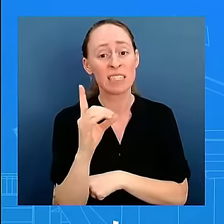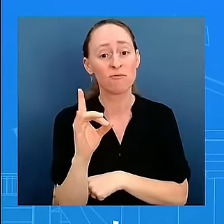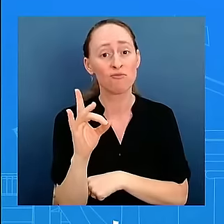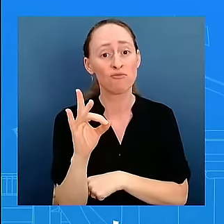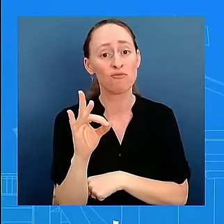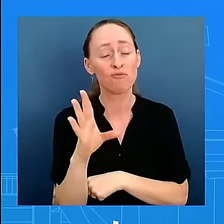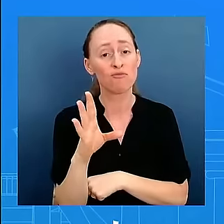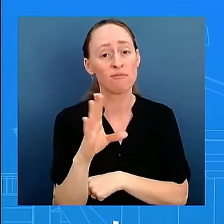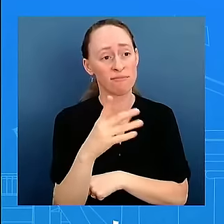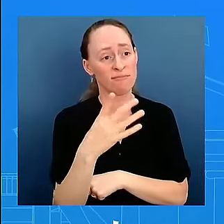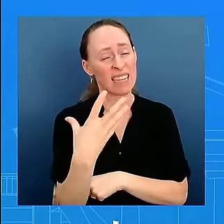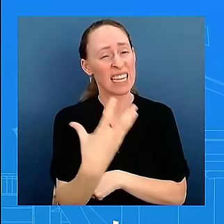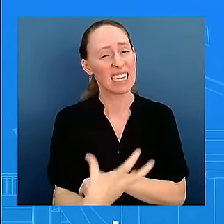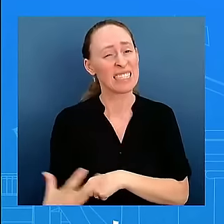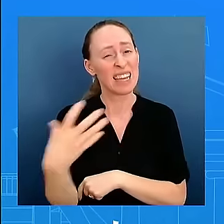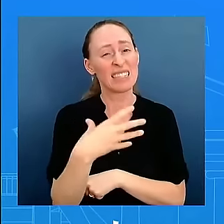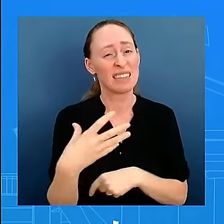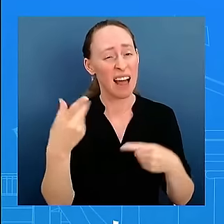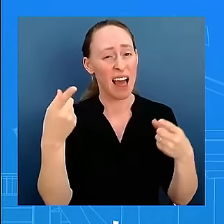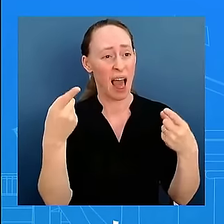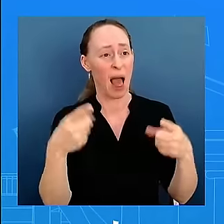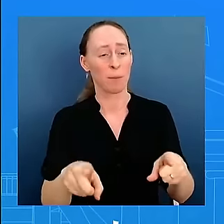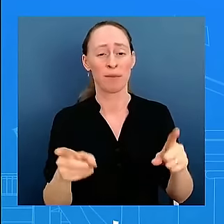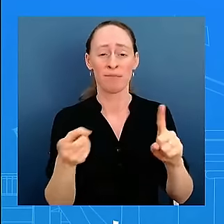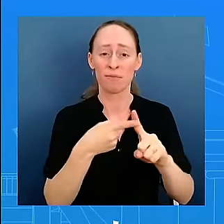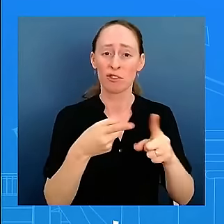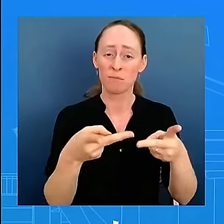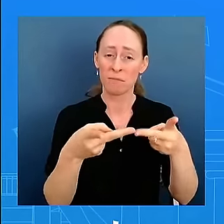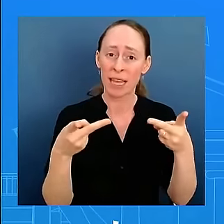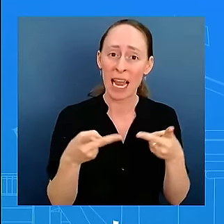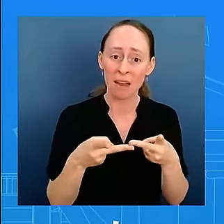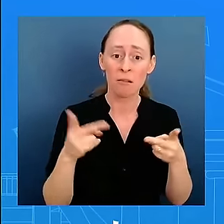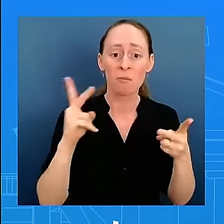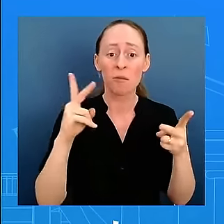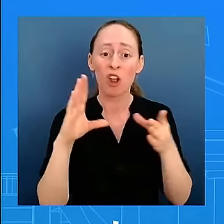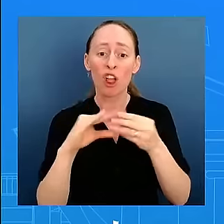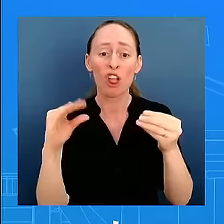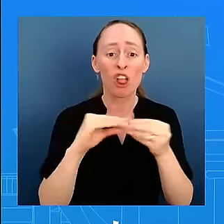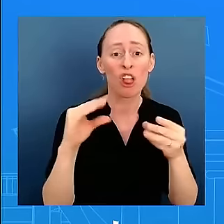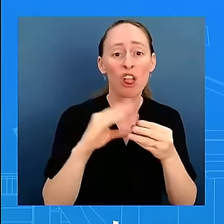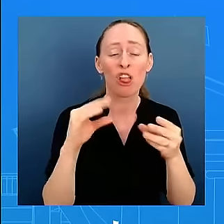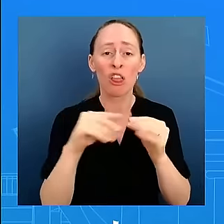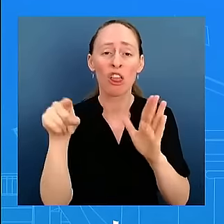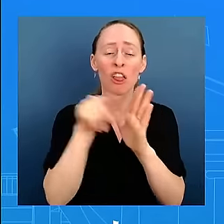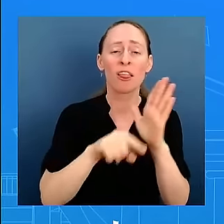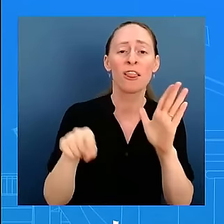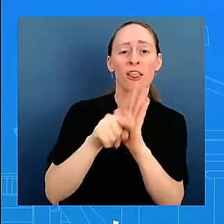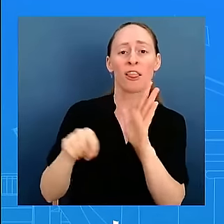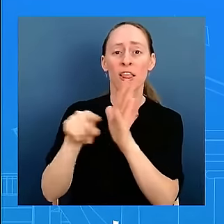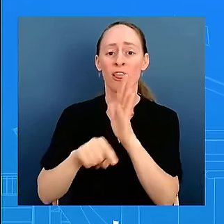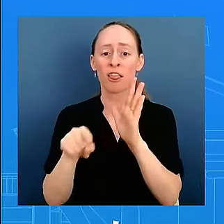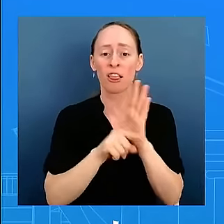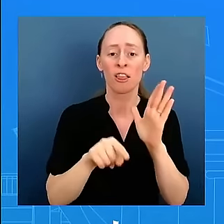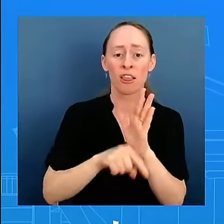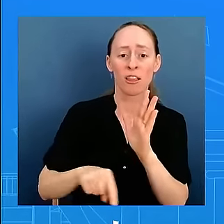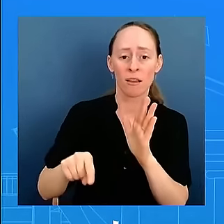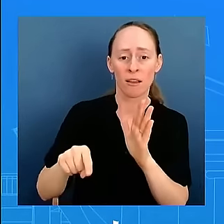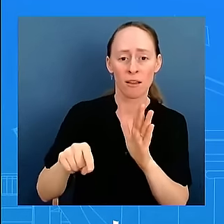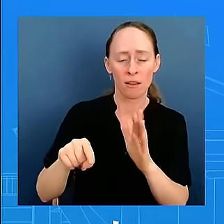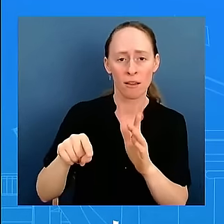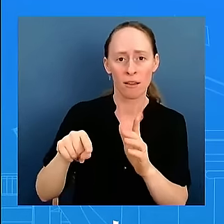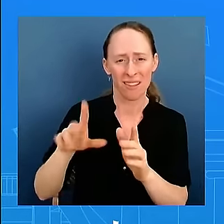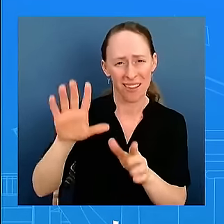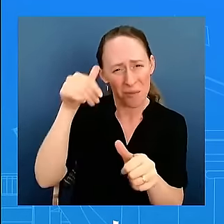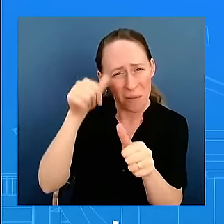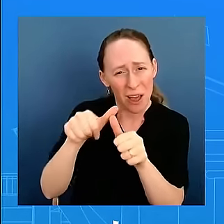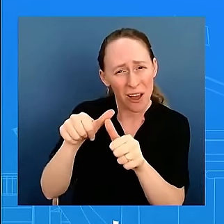it's a dog whistle uh and we have we should not forget that she's the vice president of the united states she's the